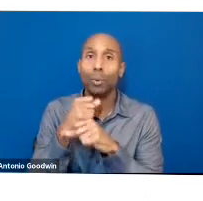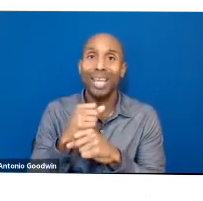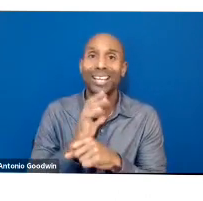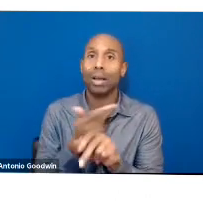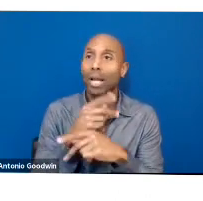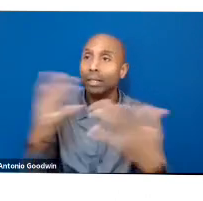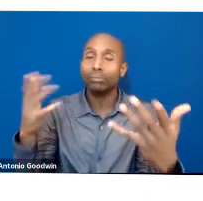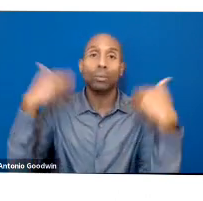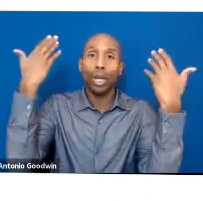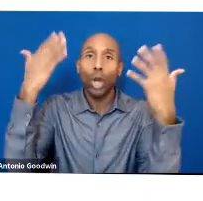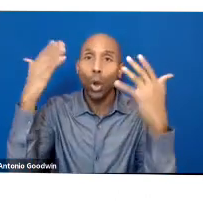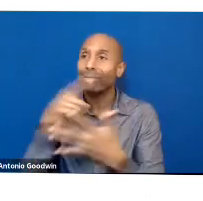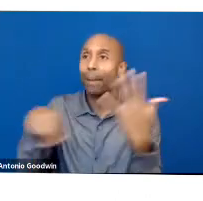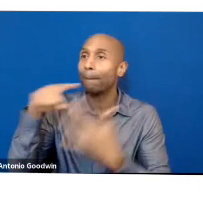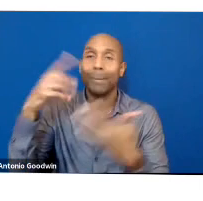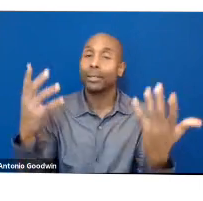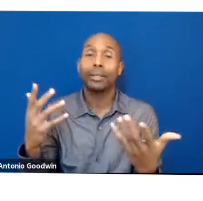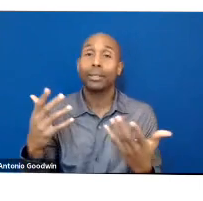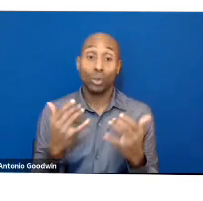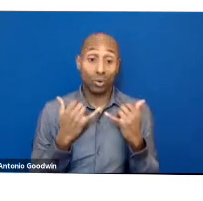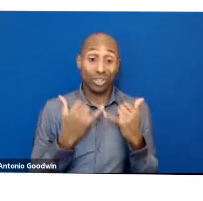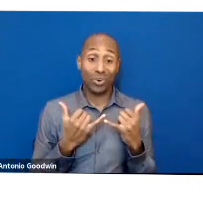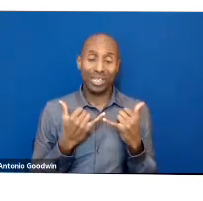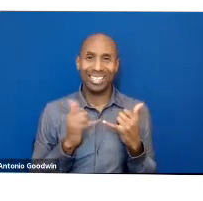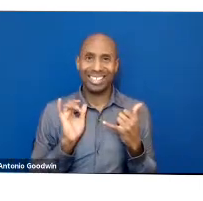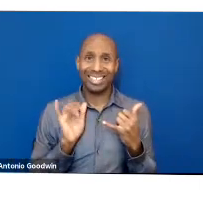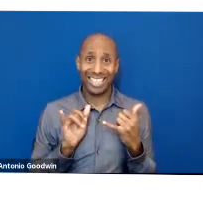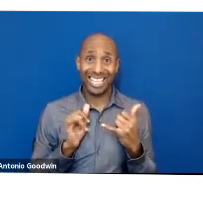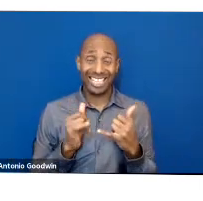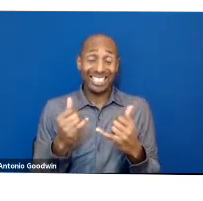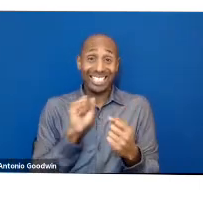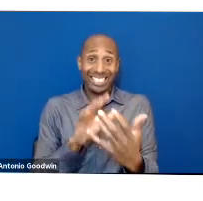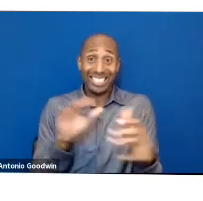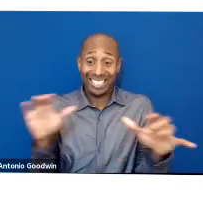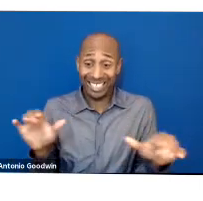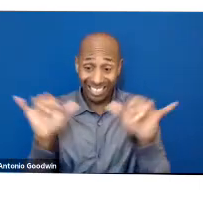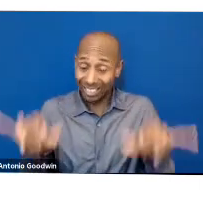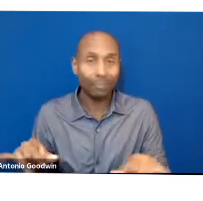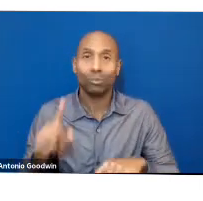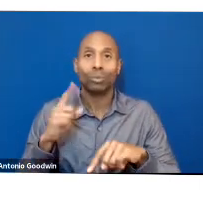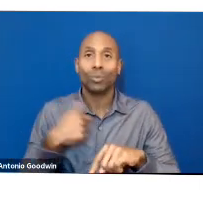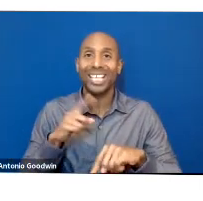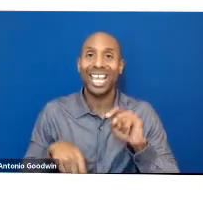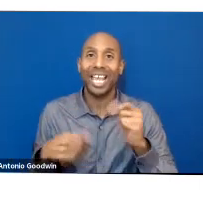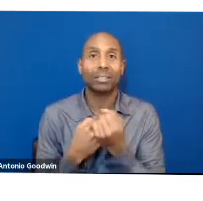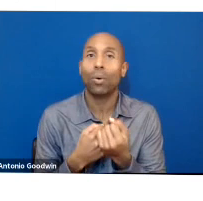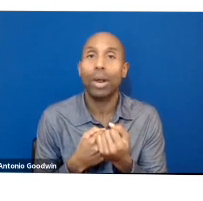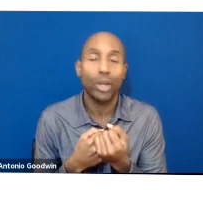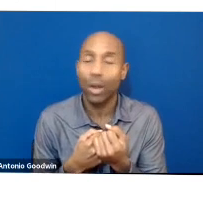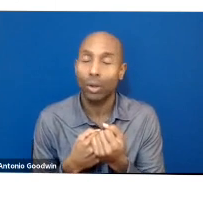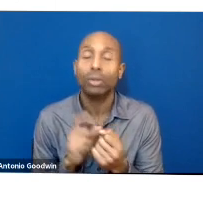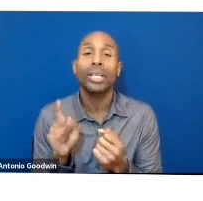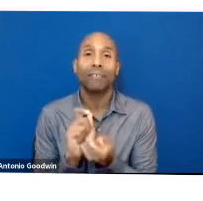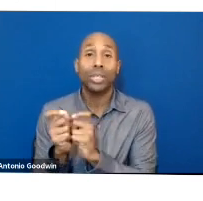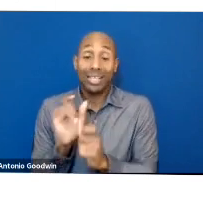not sustainable. So what we need to do is move from this sort of linear economy of take, make, waste